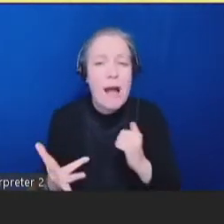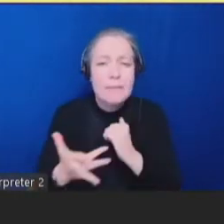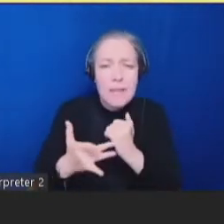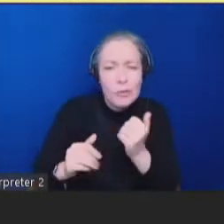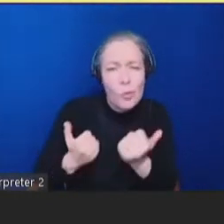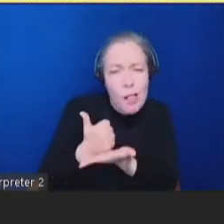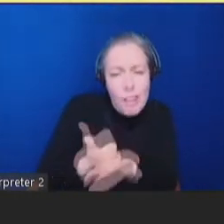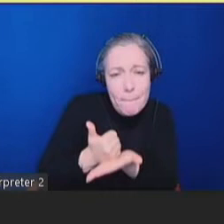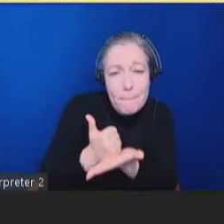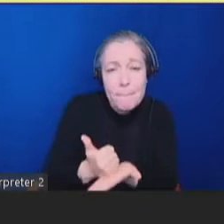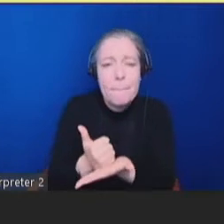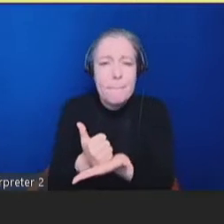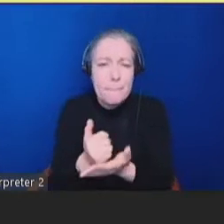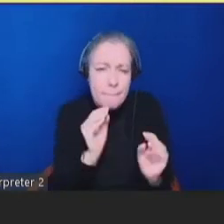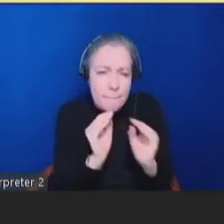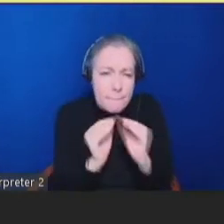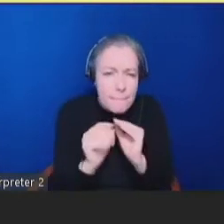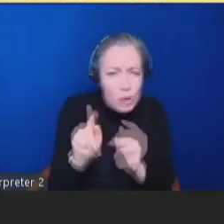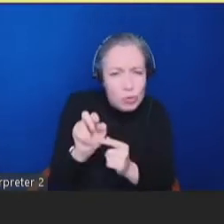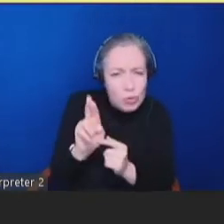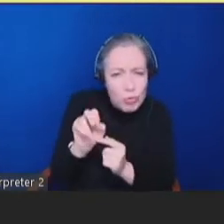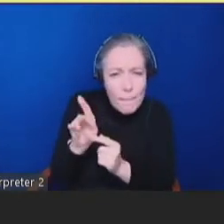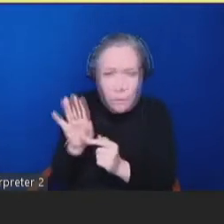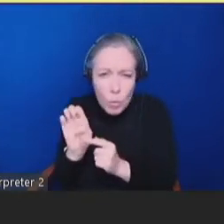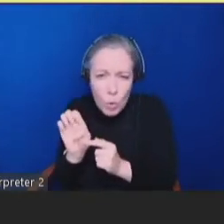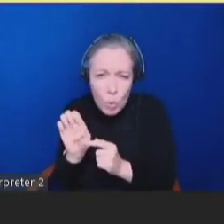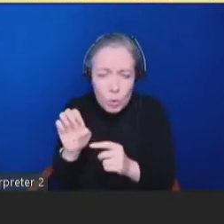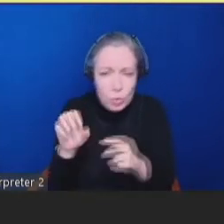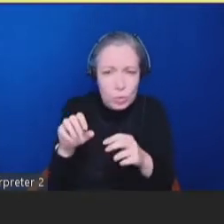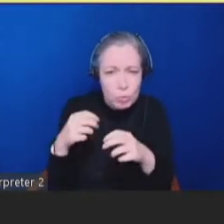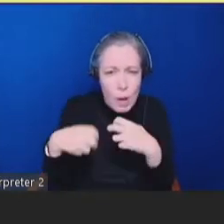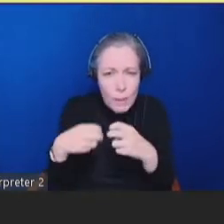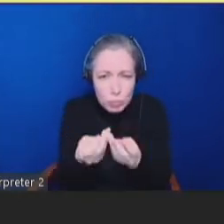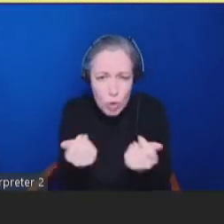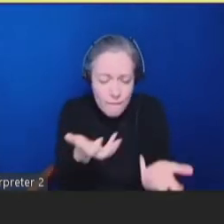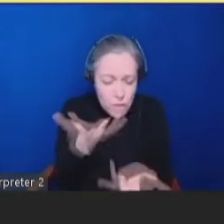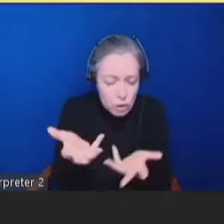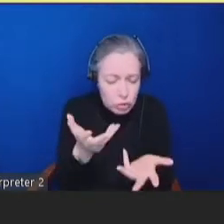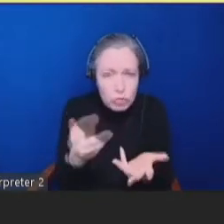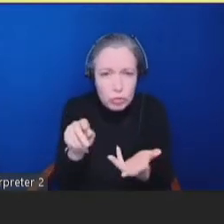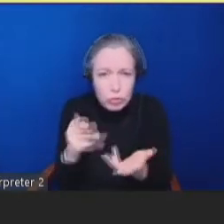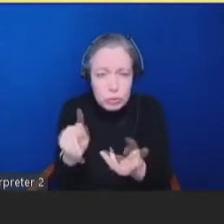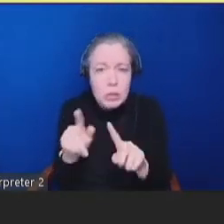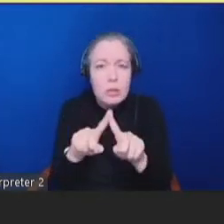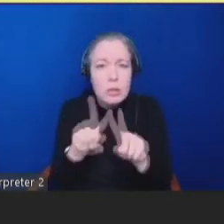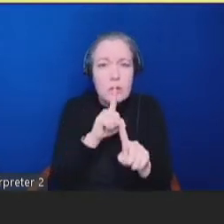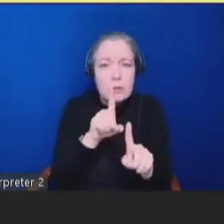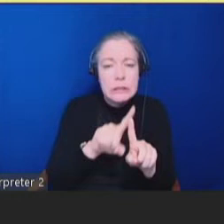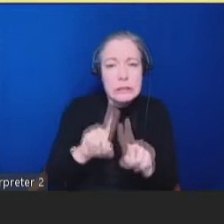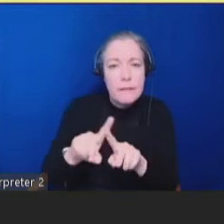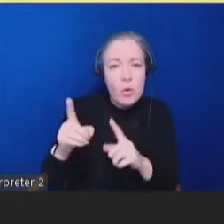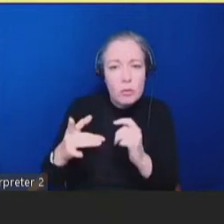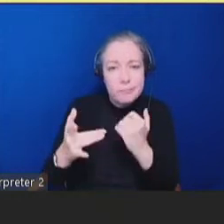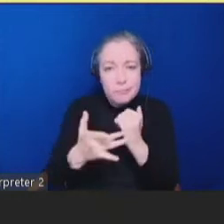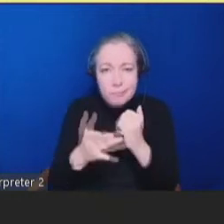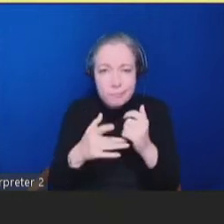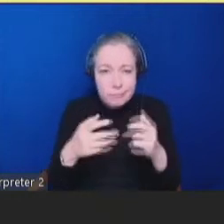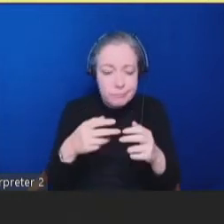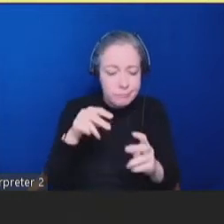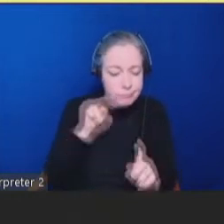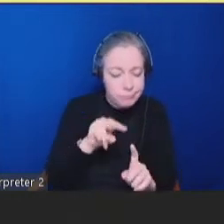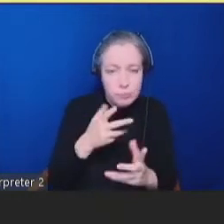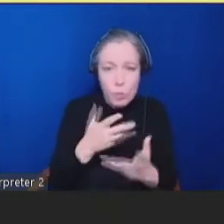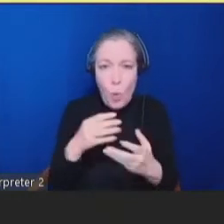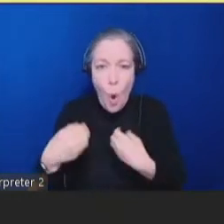support with our grantees by providing webinars on relevant topics, providing weekly office hours, and doing monthly check-ins to